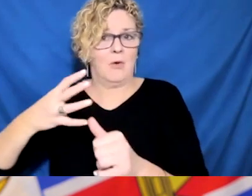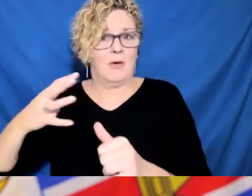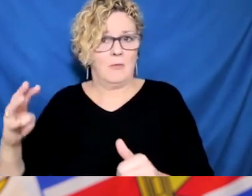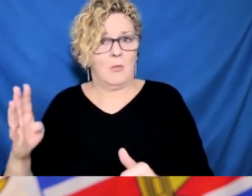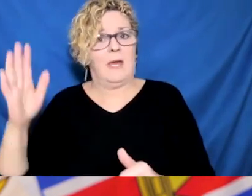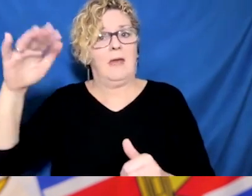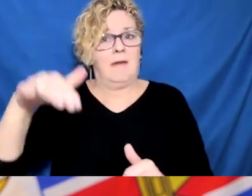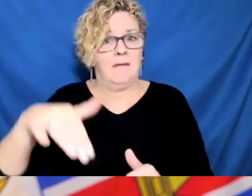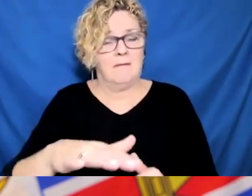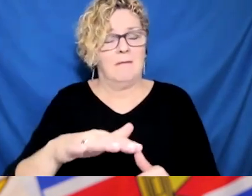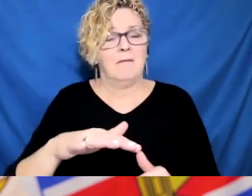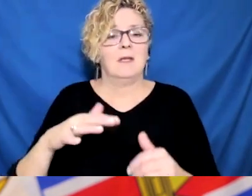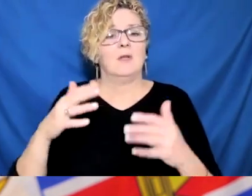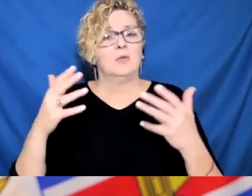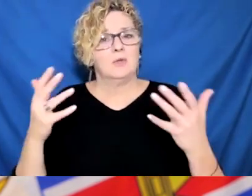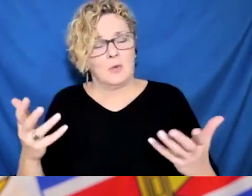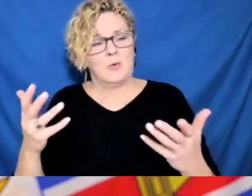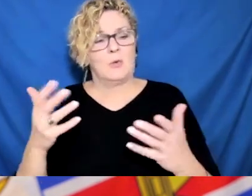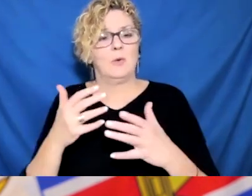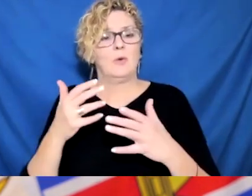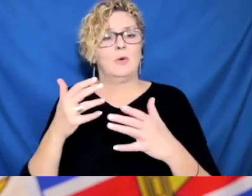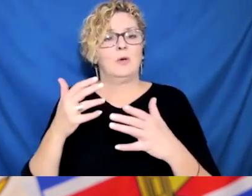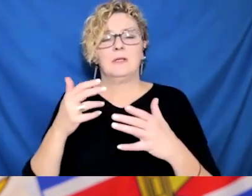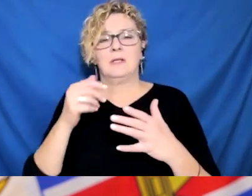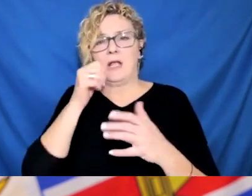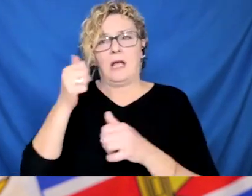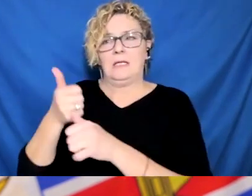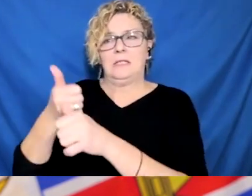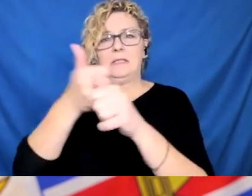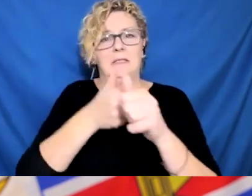Next question is from Cole Schiessler, Black Press.